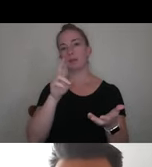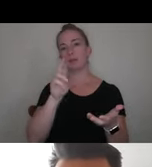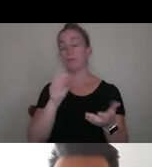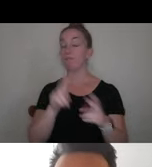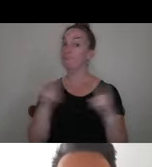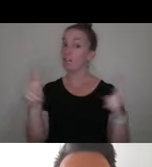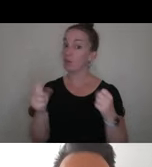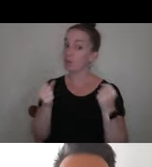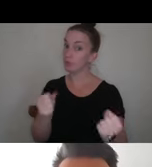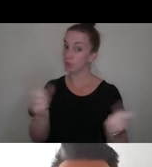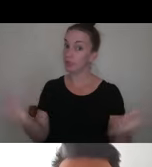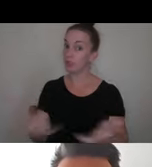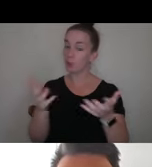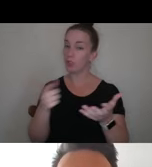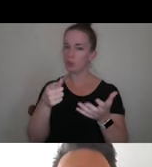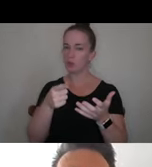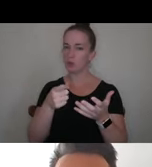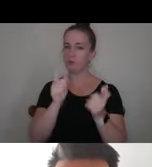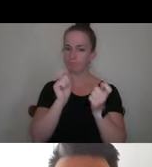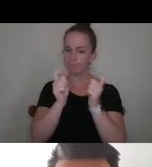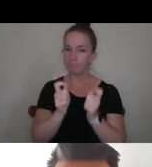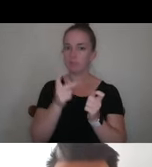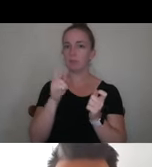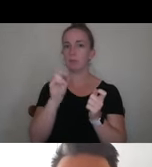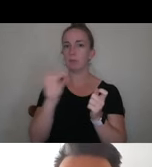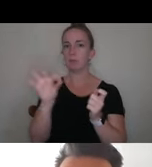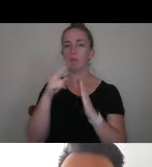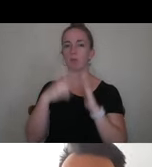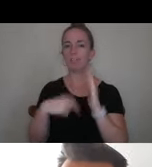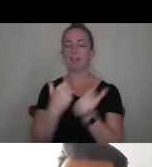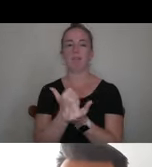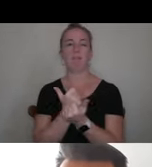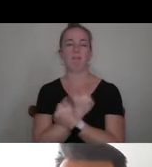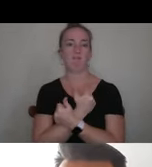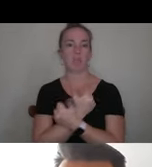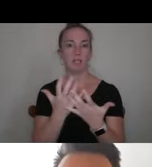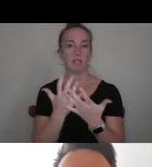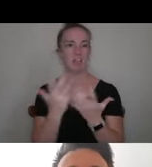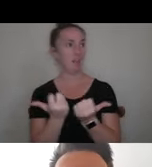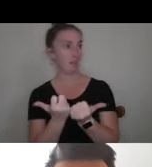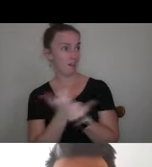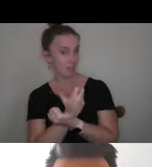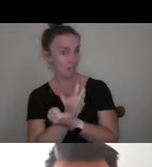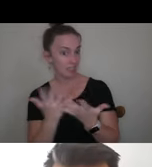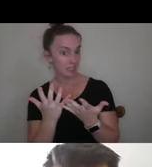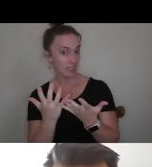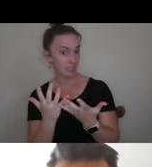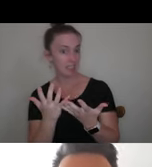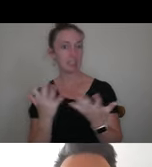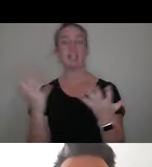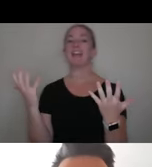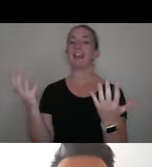strongly encourage, that you proofread everything. Everything? Everything.